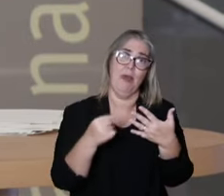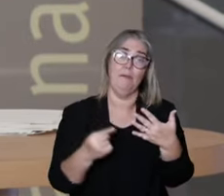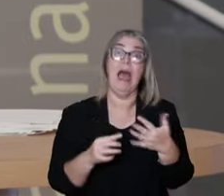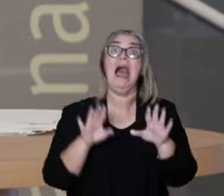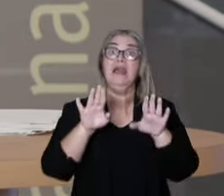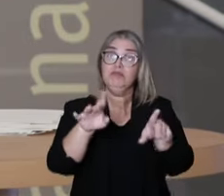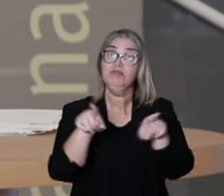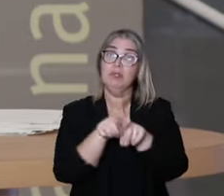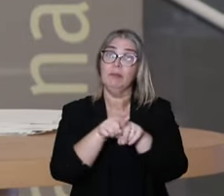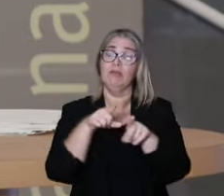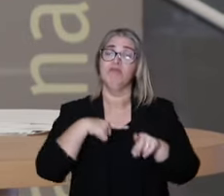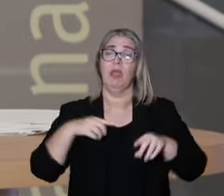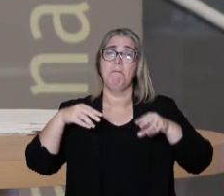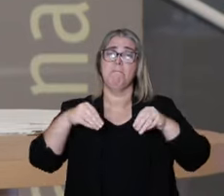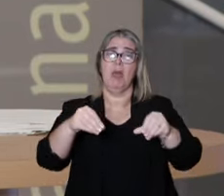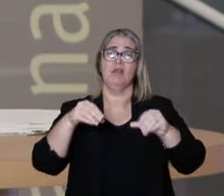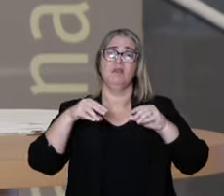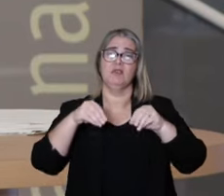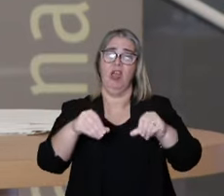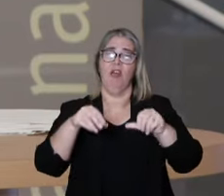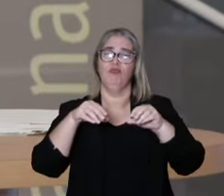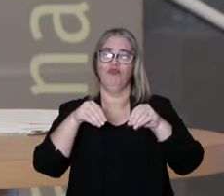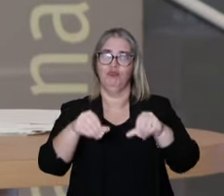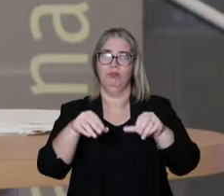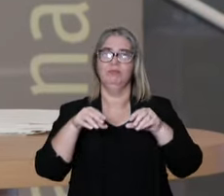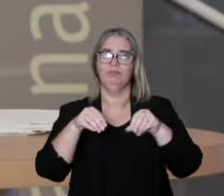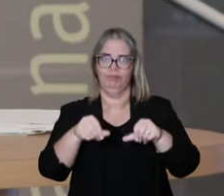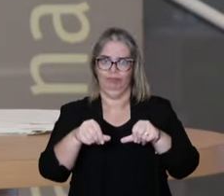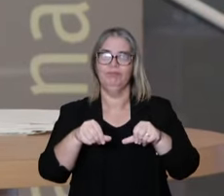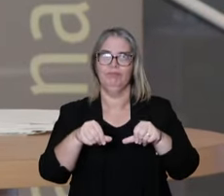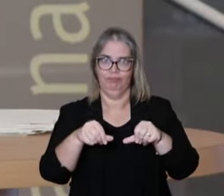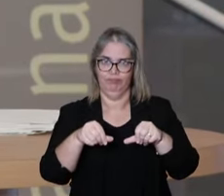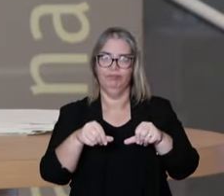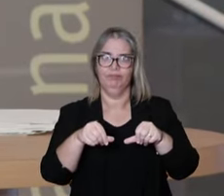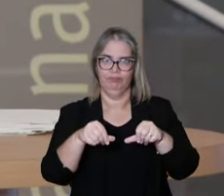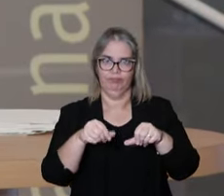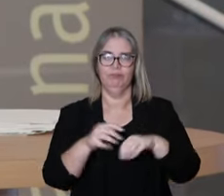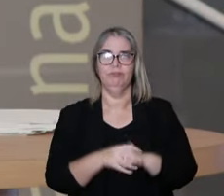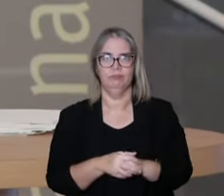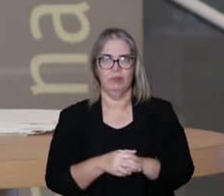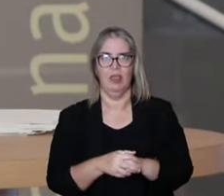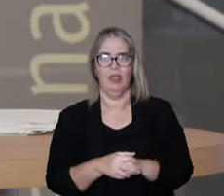have different things. But besides that, we have massages. So we have this idea.